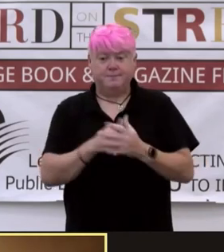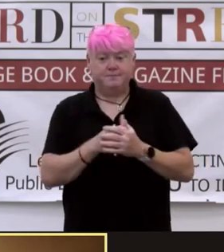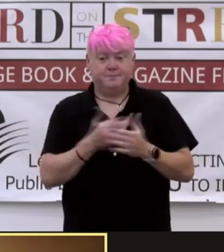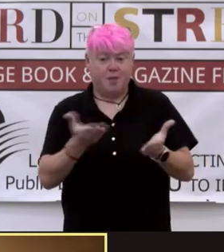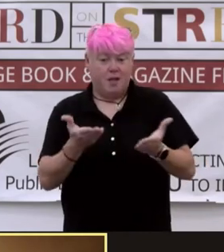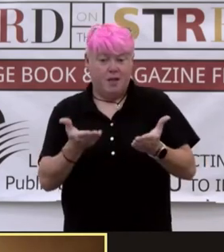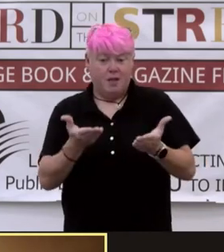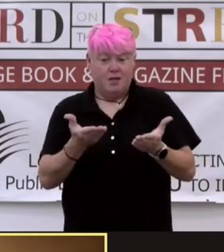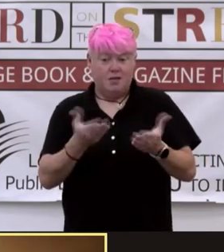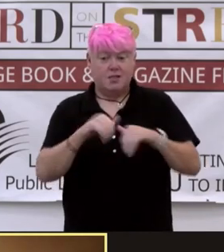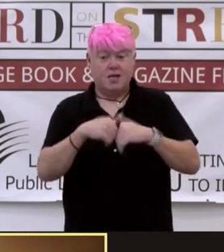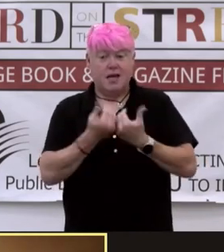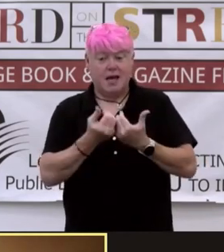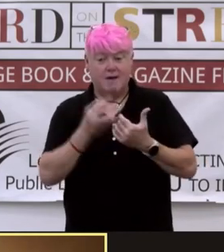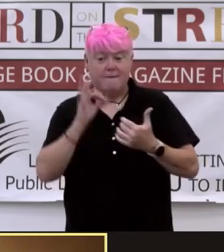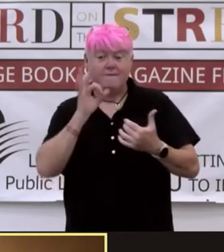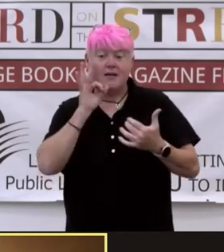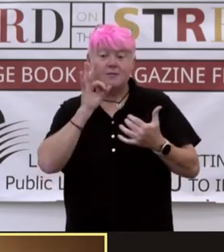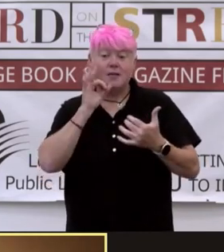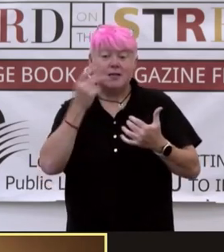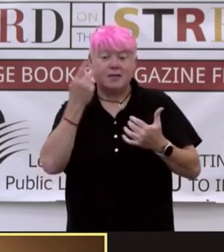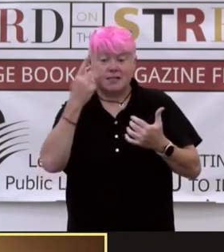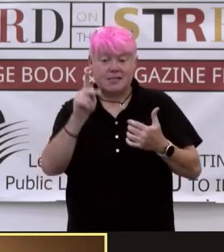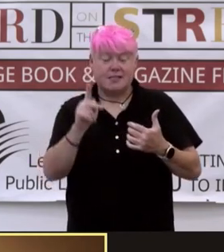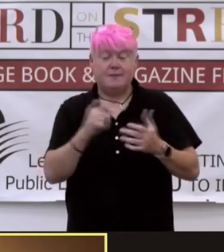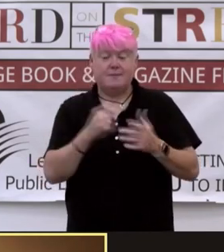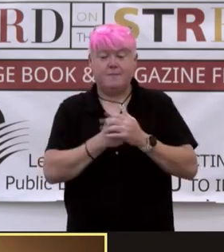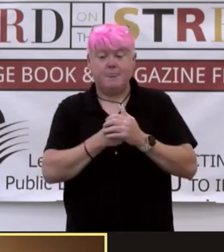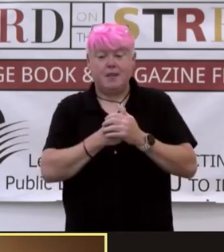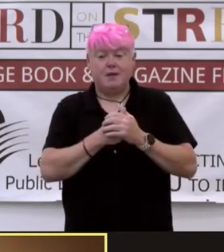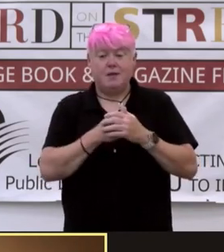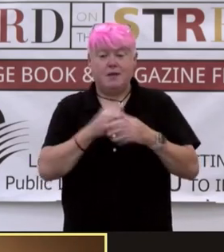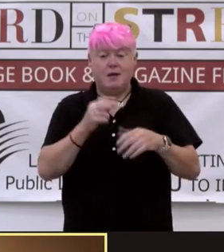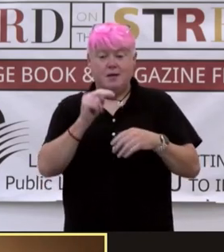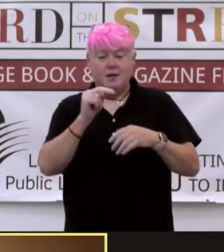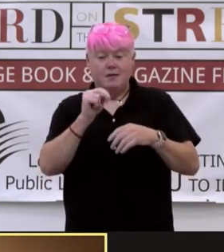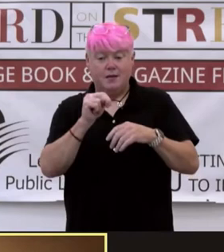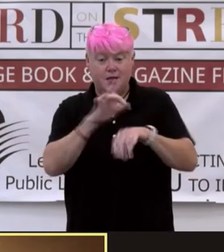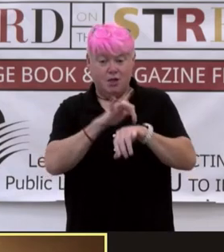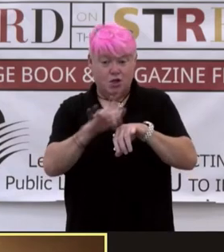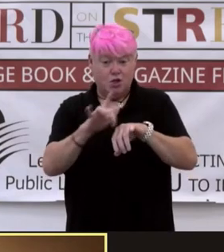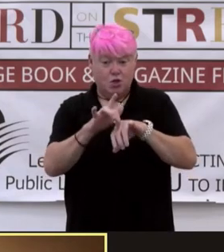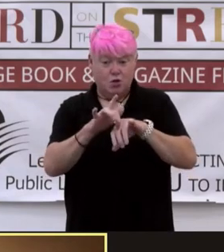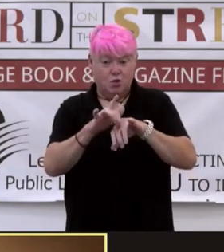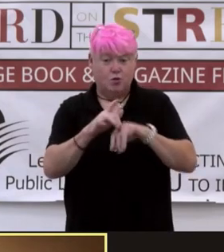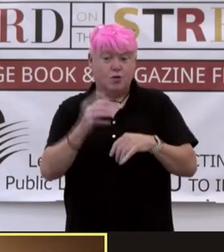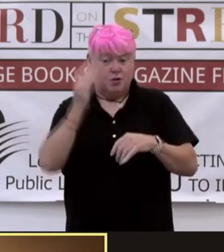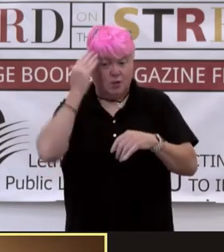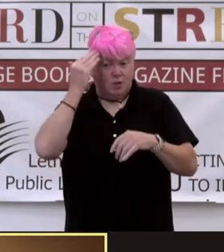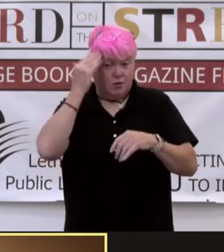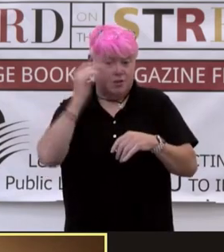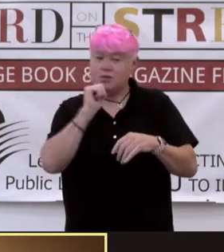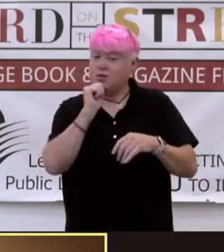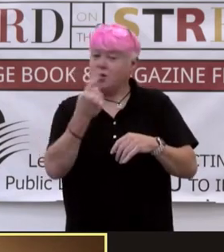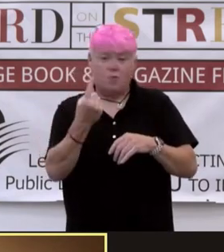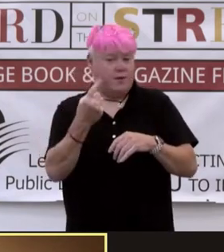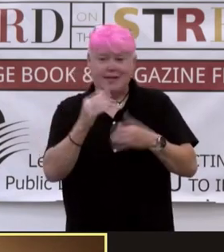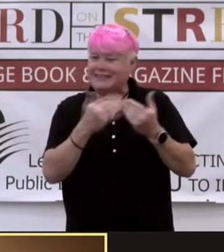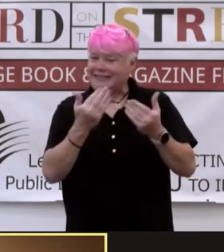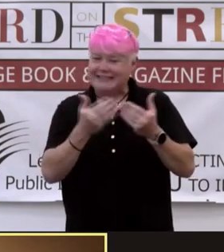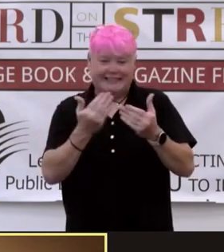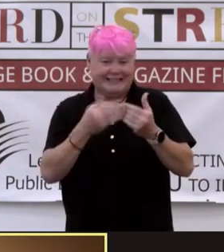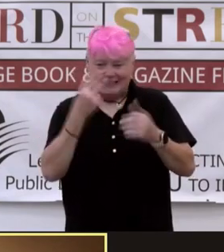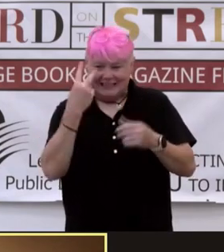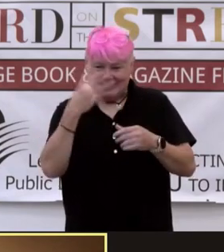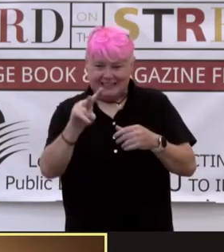how Fatima Ghazala sees Noor. The Noor Fatima Ghazala knows is not one that is easily visible to those